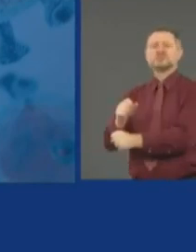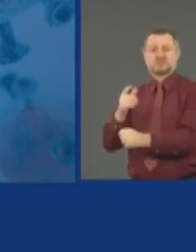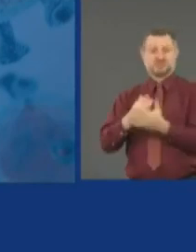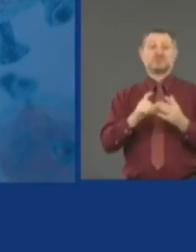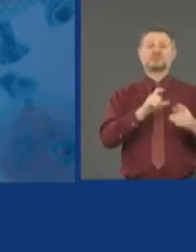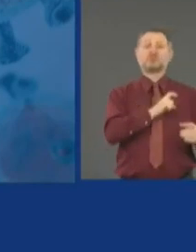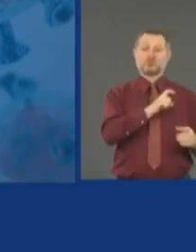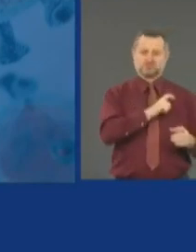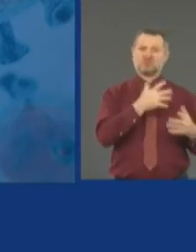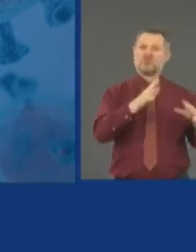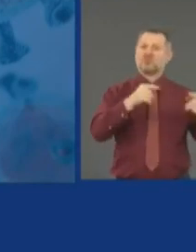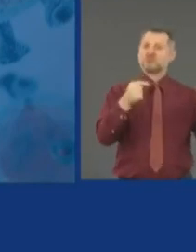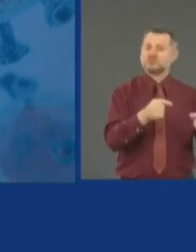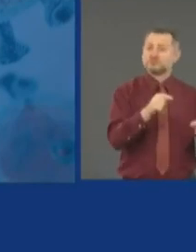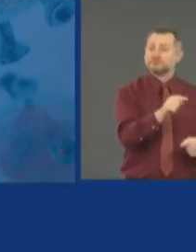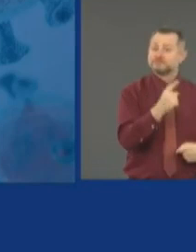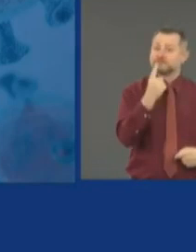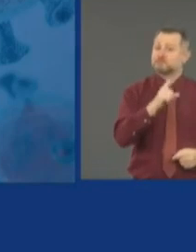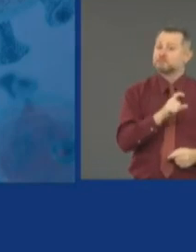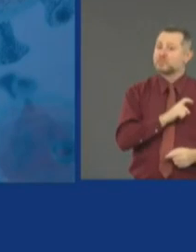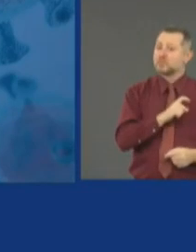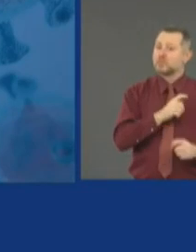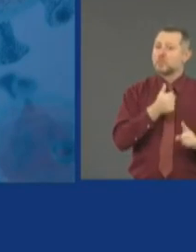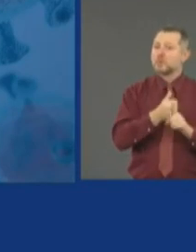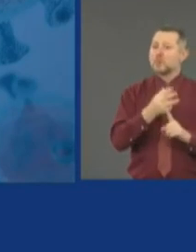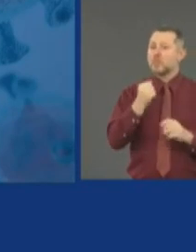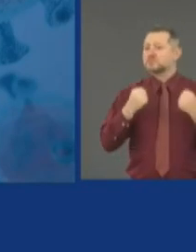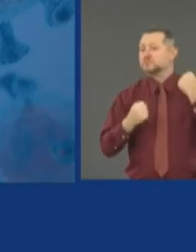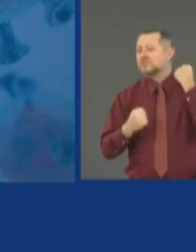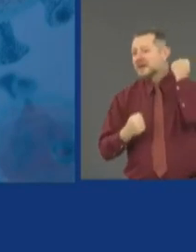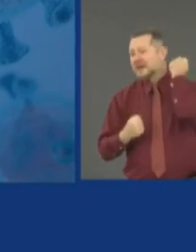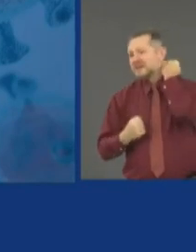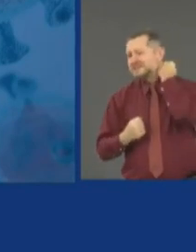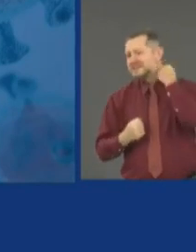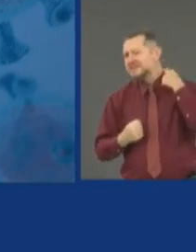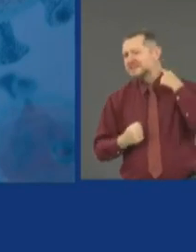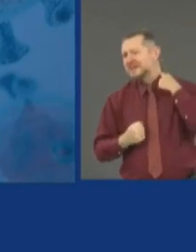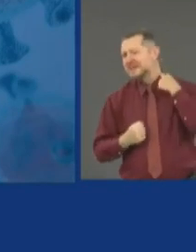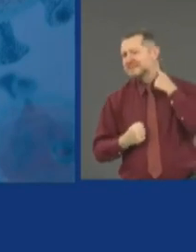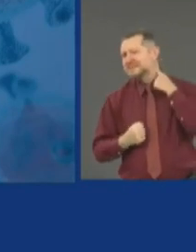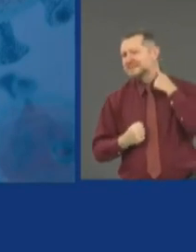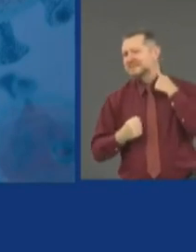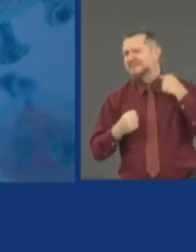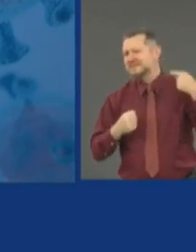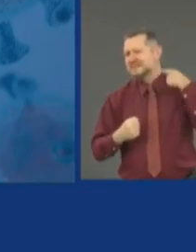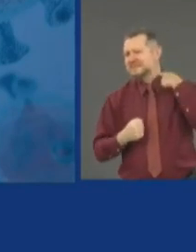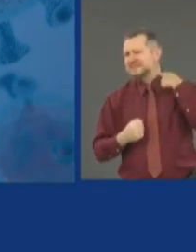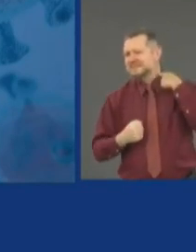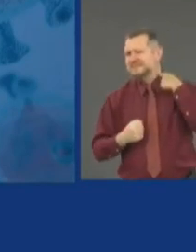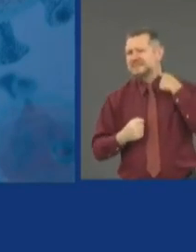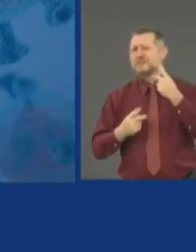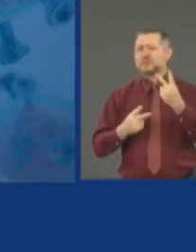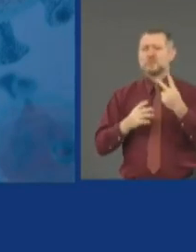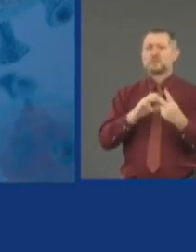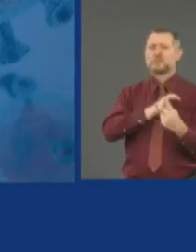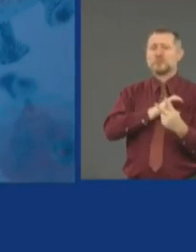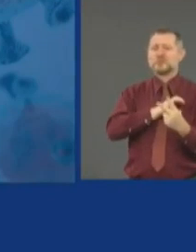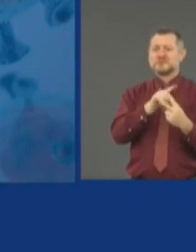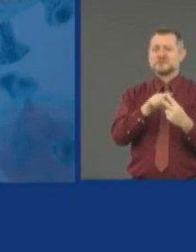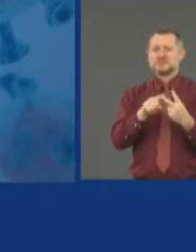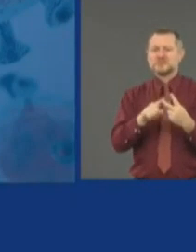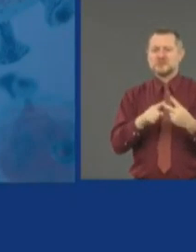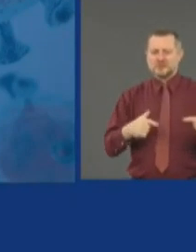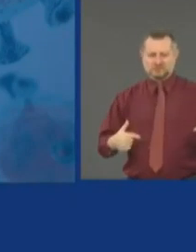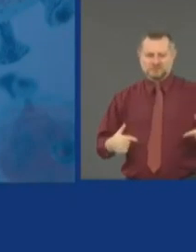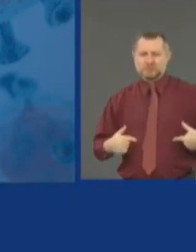stabbed in the neck. Two police officers had gunshot wounds, I believe,